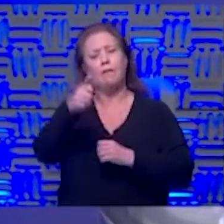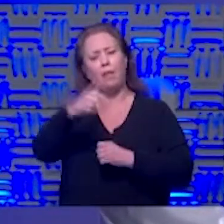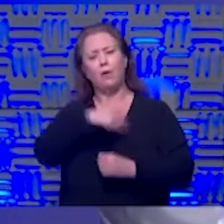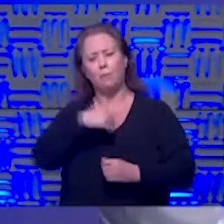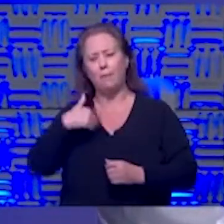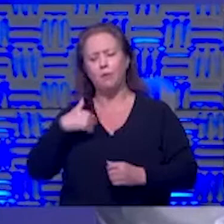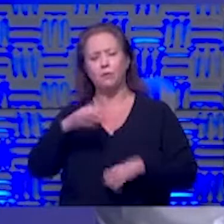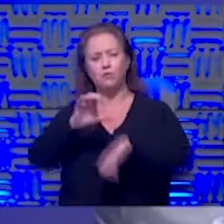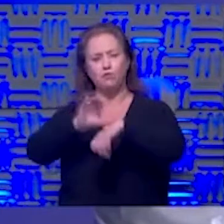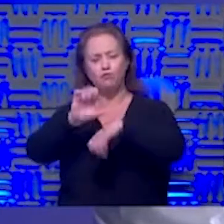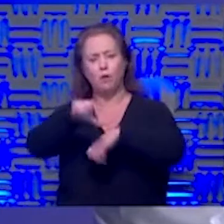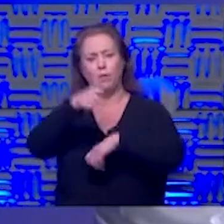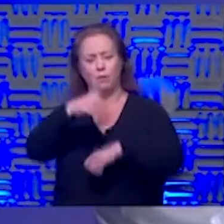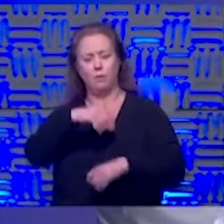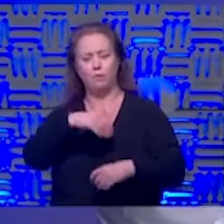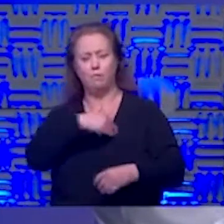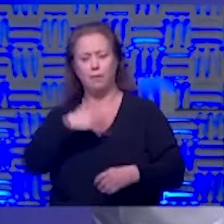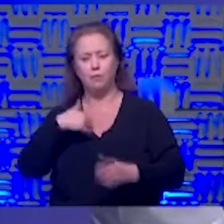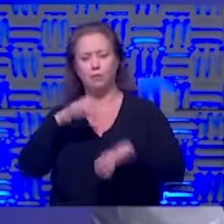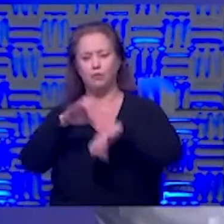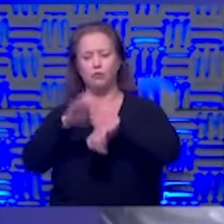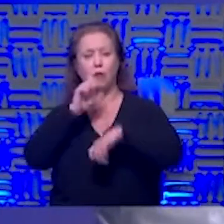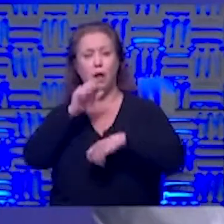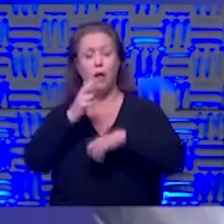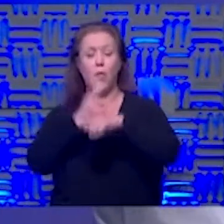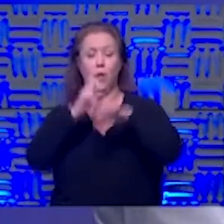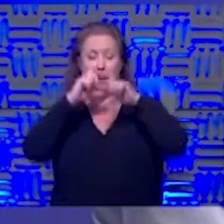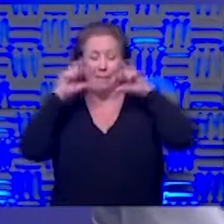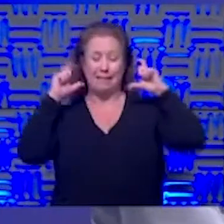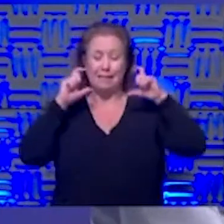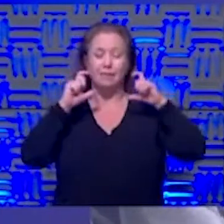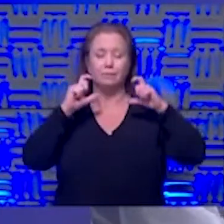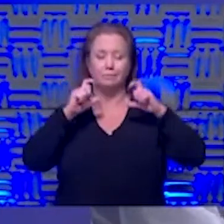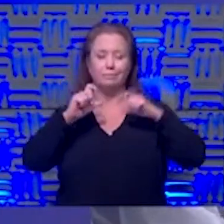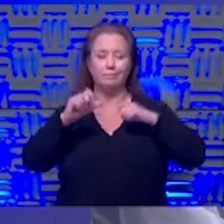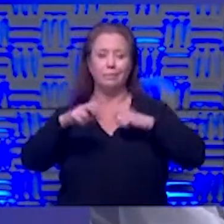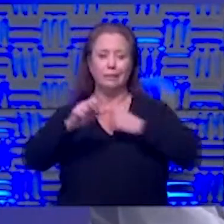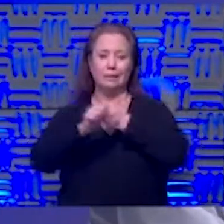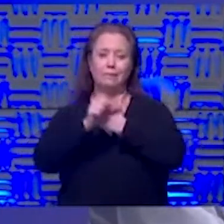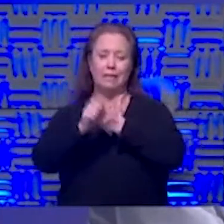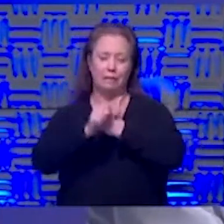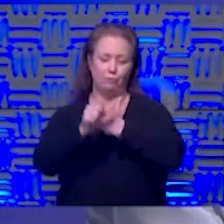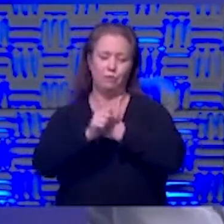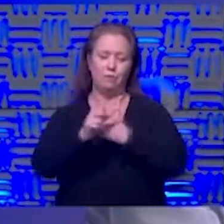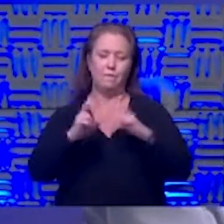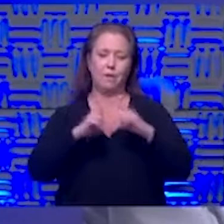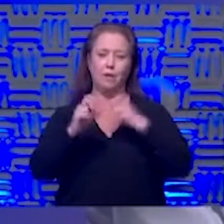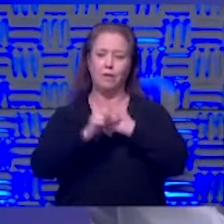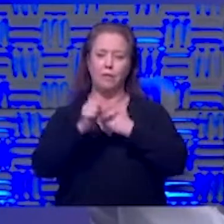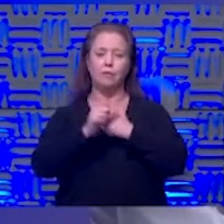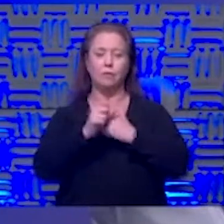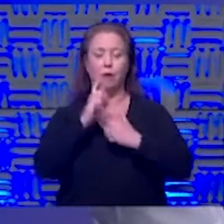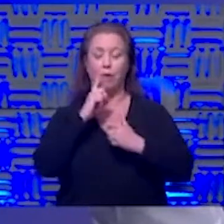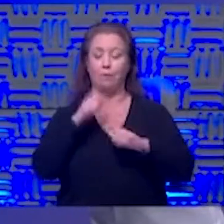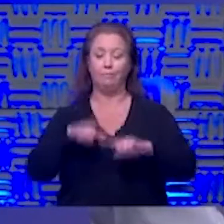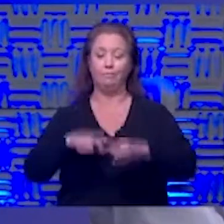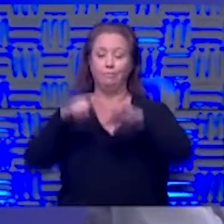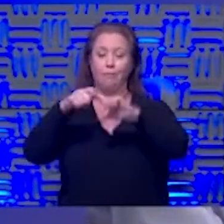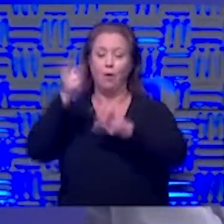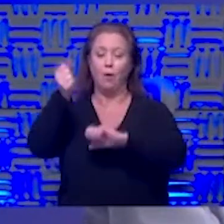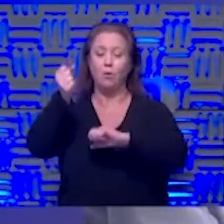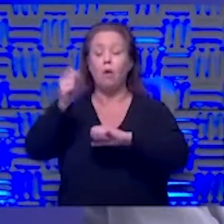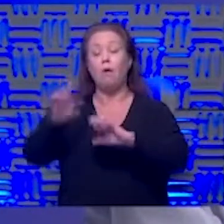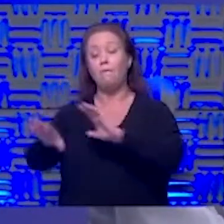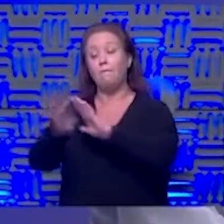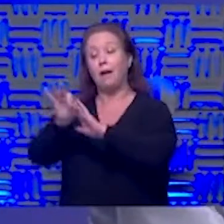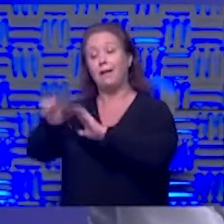especially if a lot of other members are not wearing masks that makes it a very dangerous proposition and i would probably continue to hold back or maybe find another